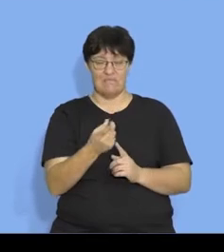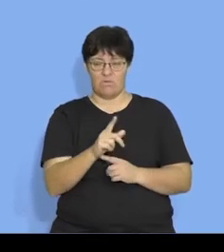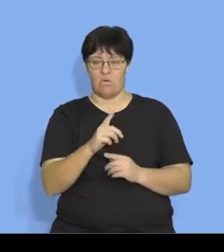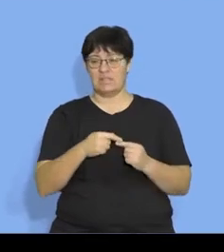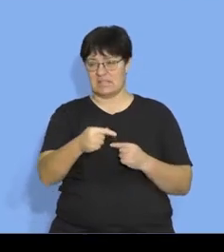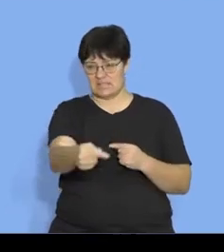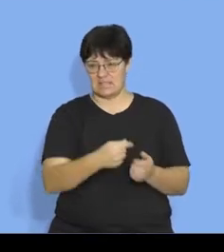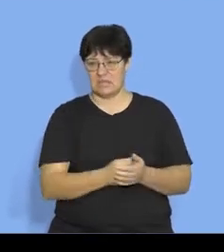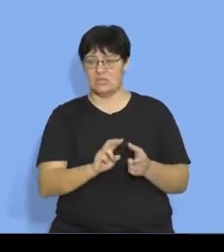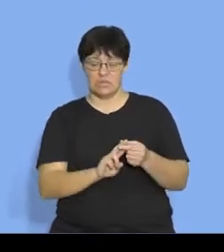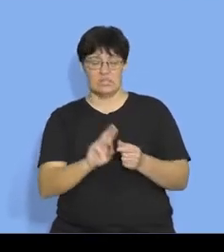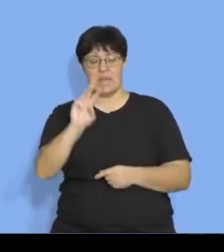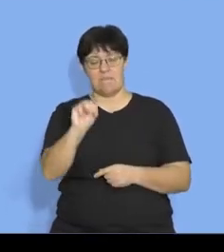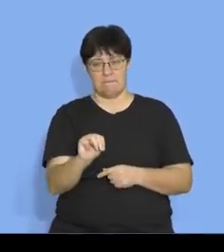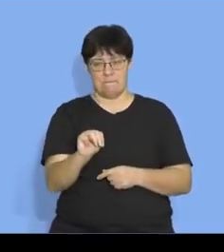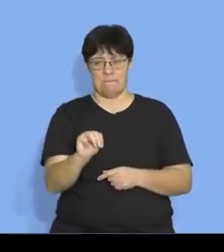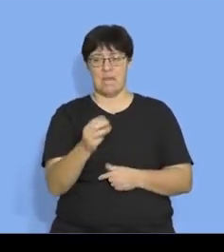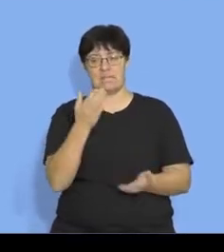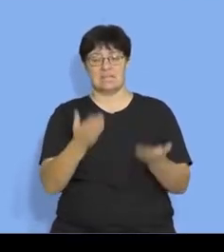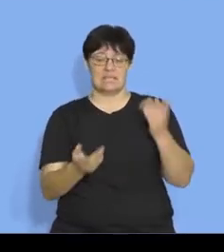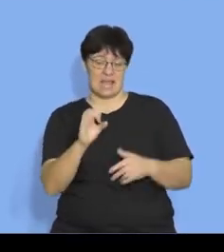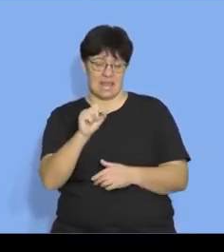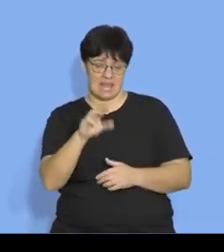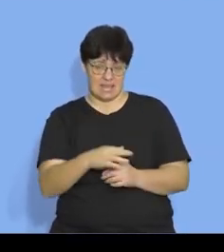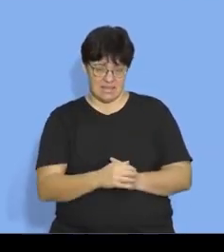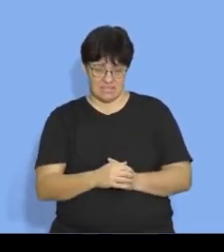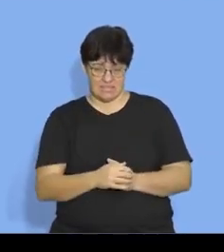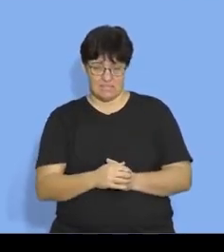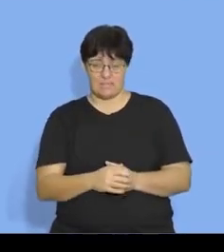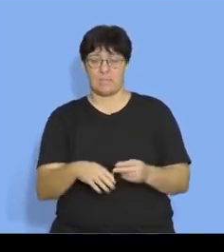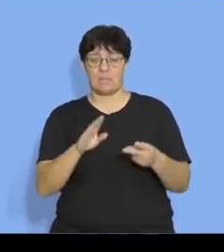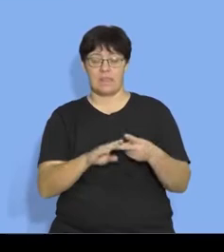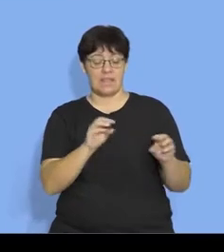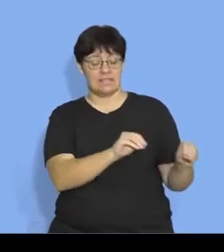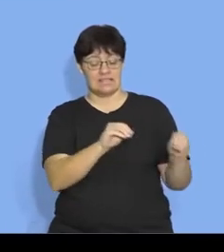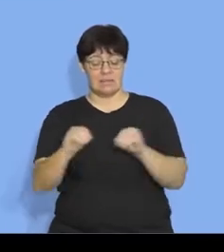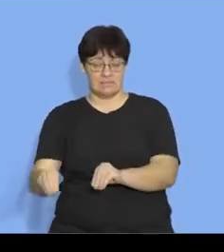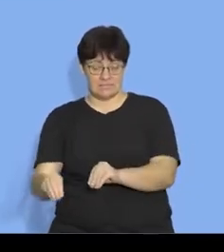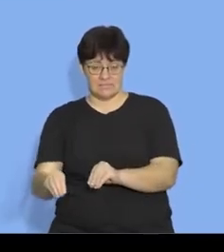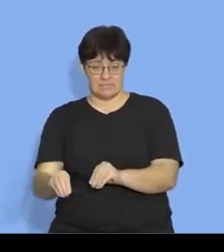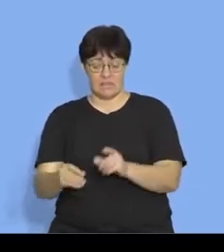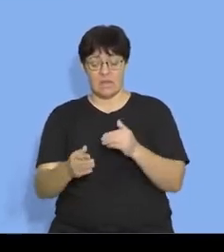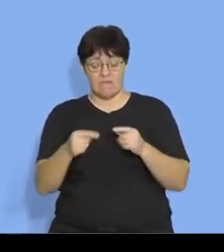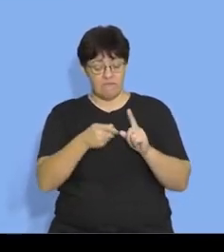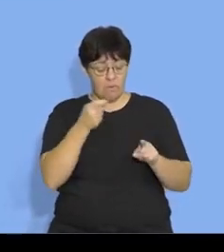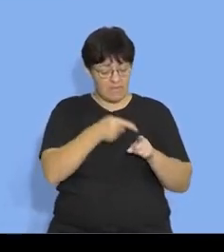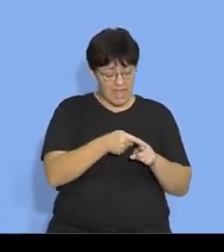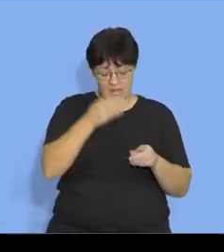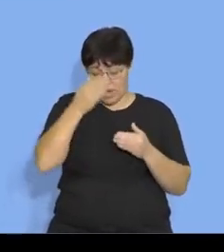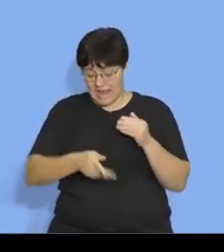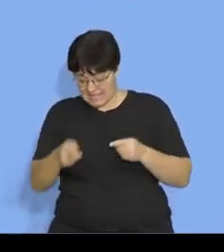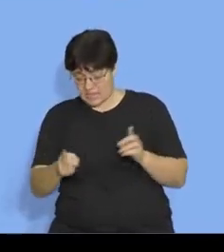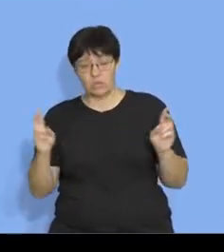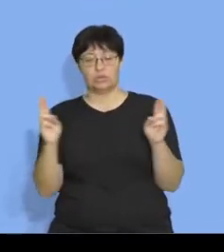for distance and its unit is meters and it's scalar okay displacement shortest distance from